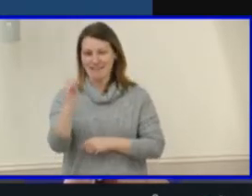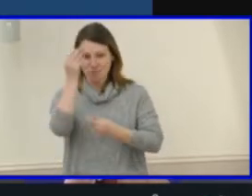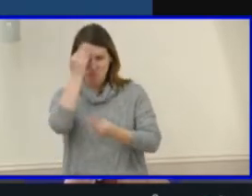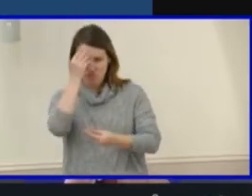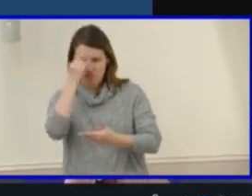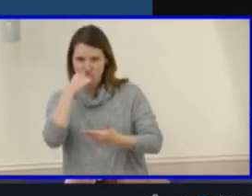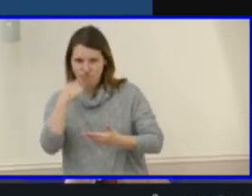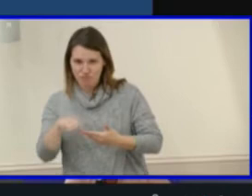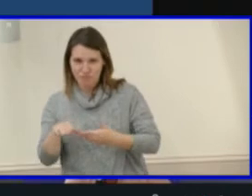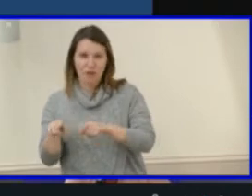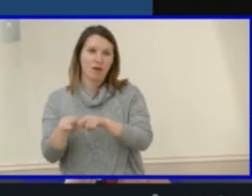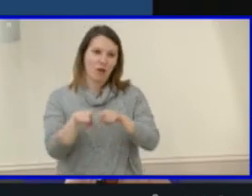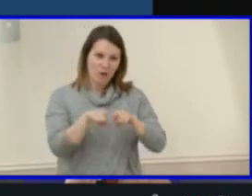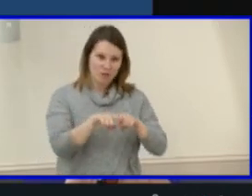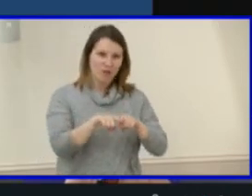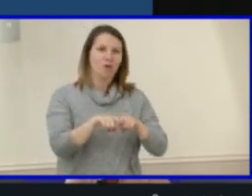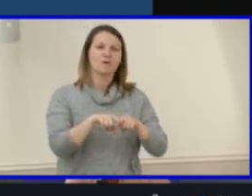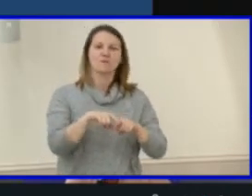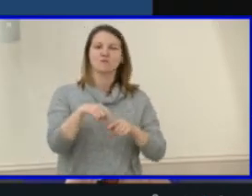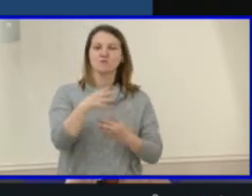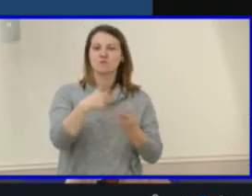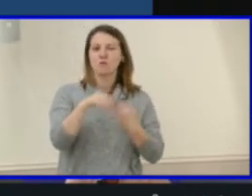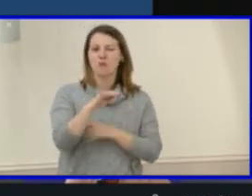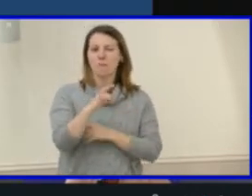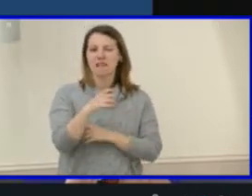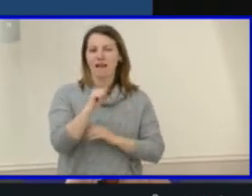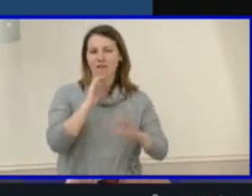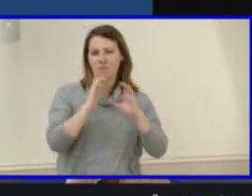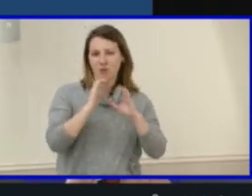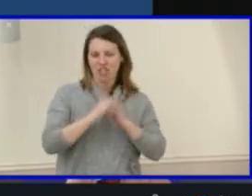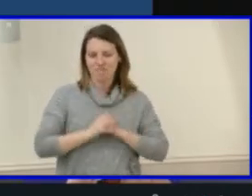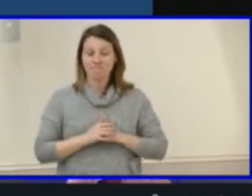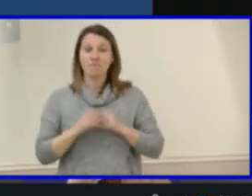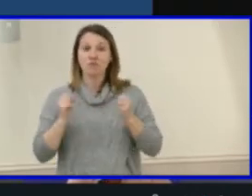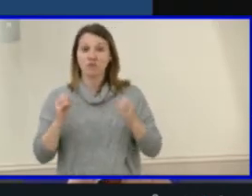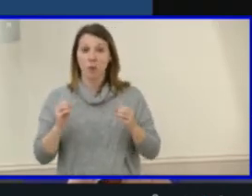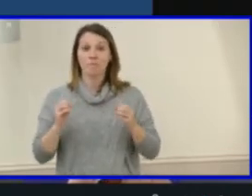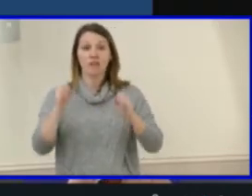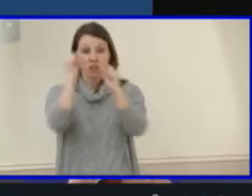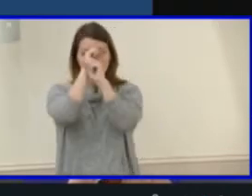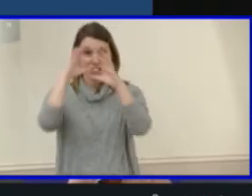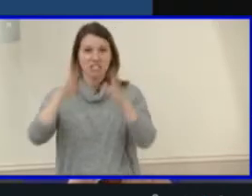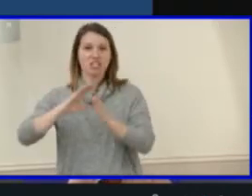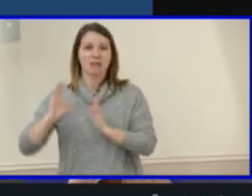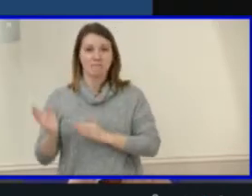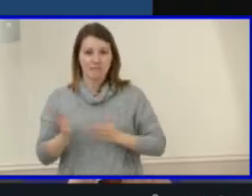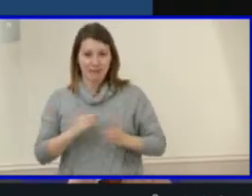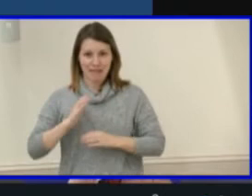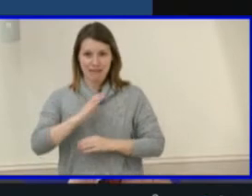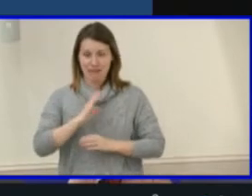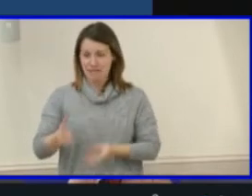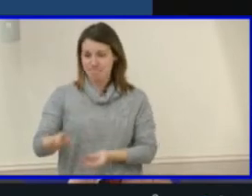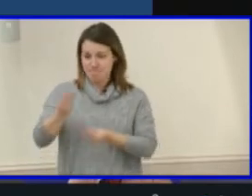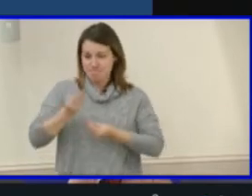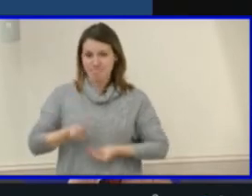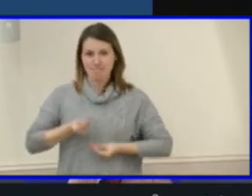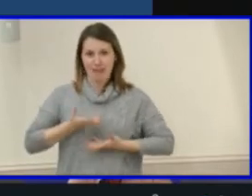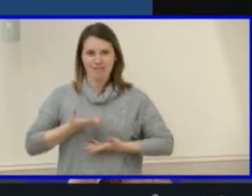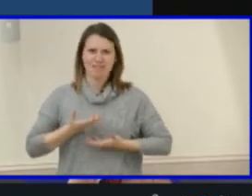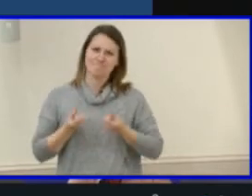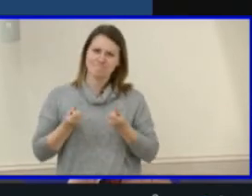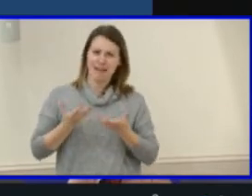media communication. On that front, the strategic plan committee gave us several constructive ideas for bringing such a